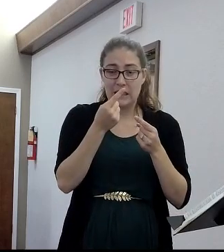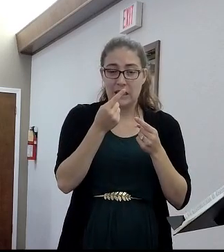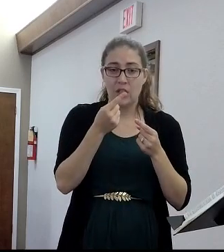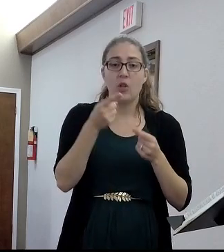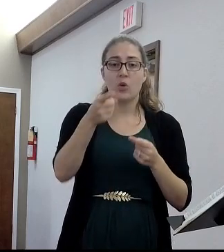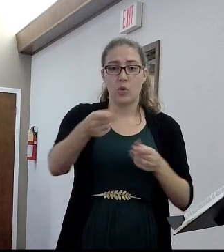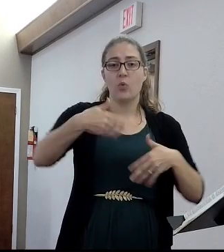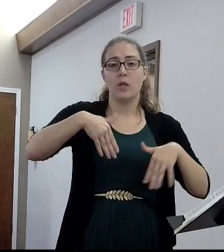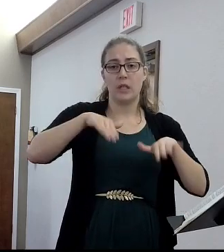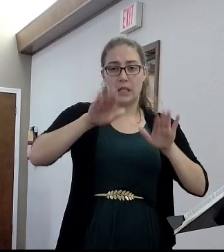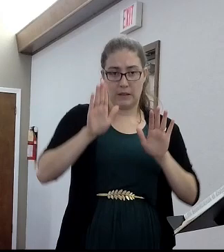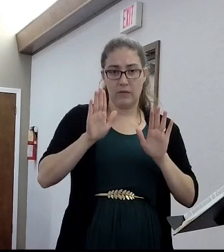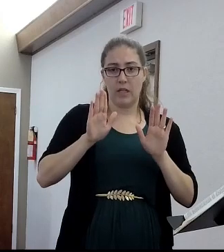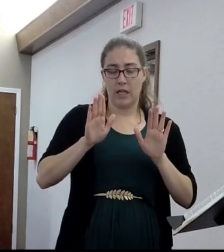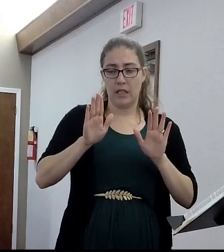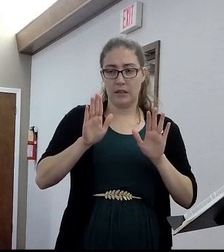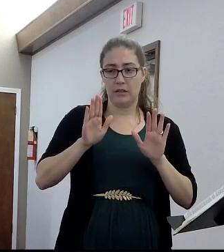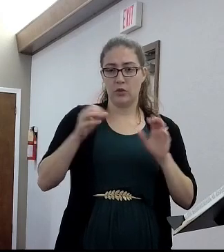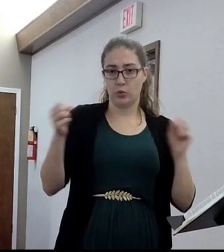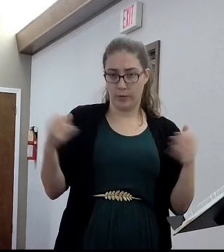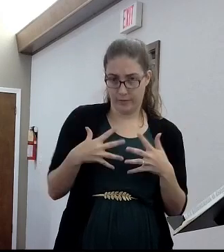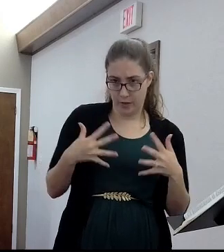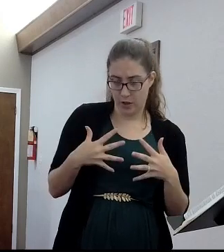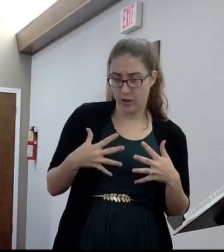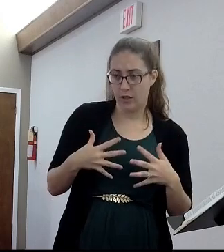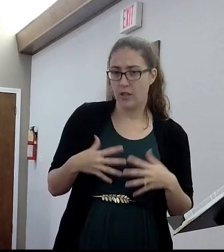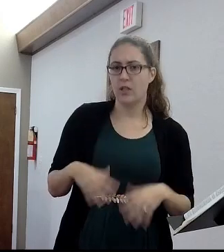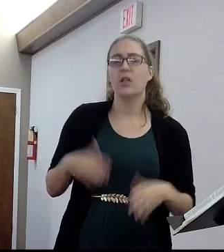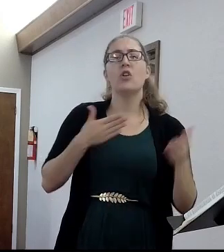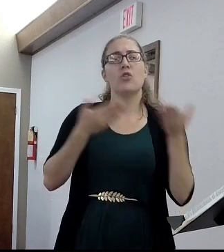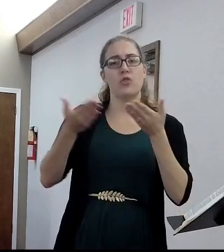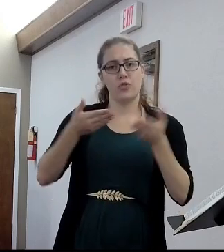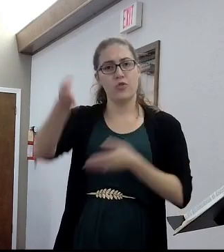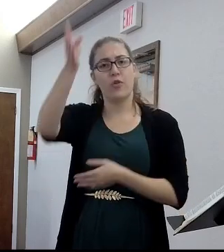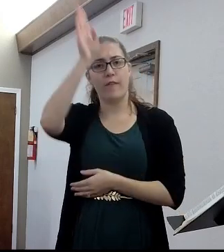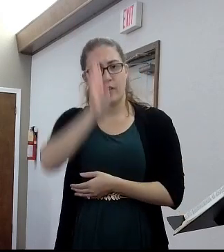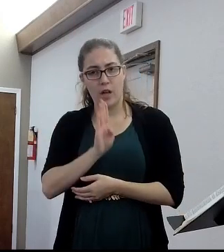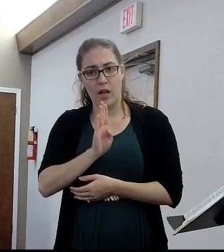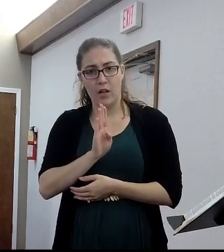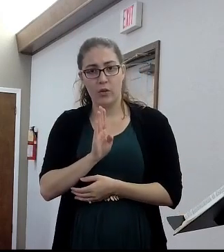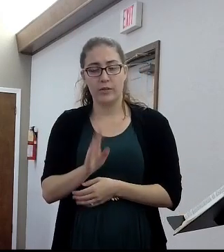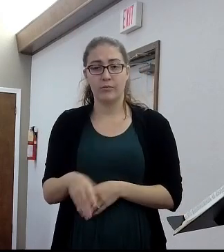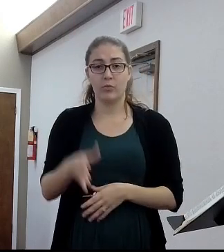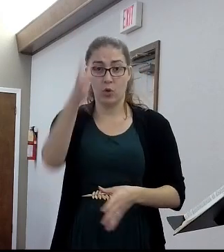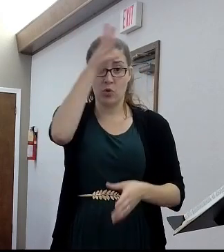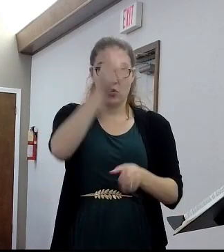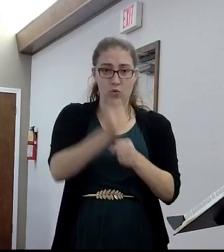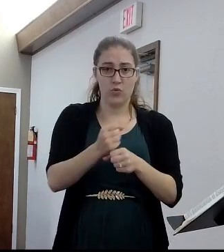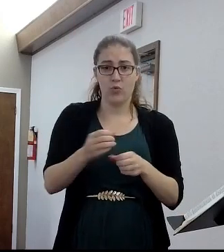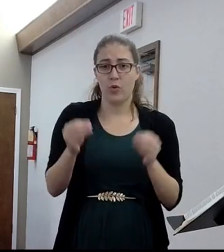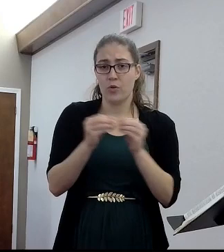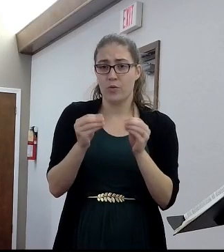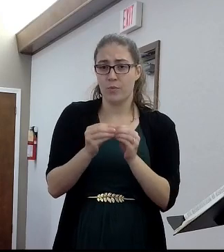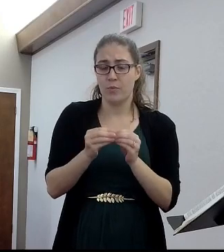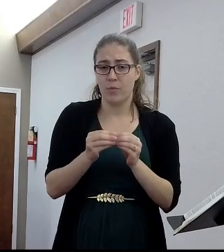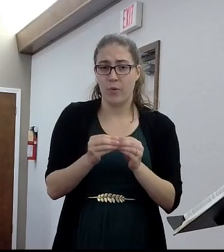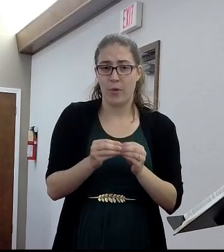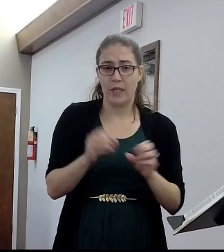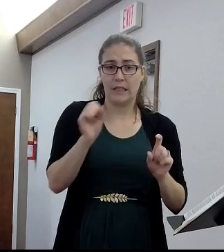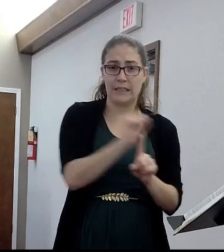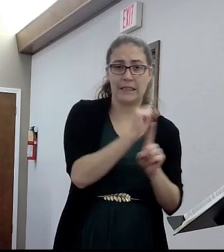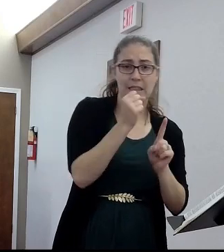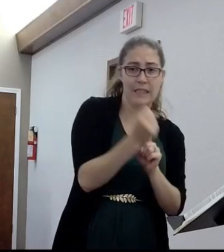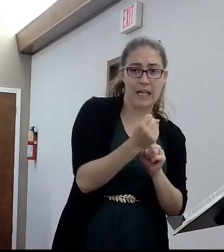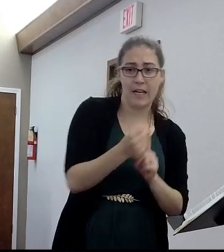you. Who do you trust more? Society or God? That's what it boils down to.